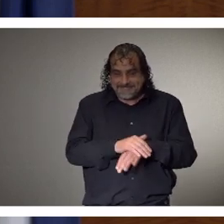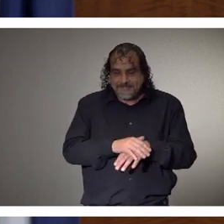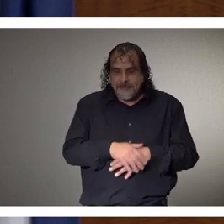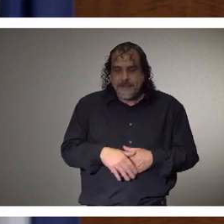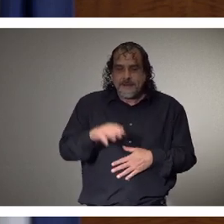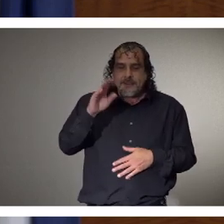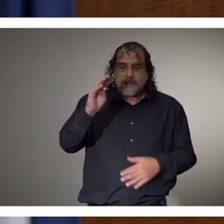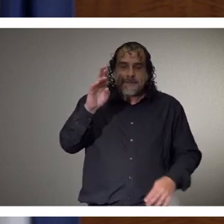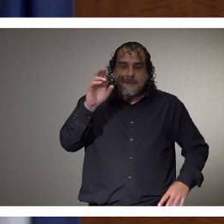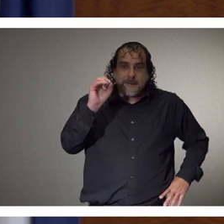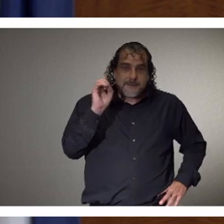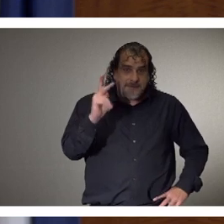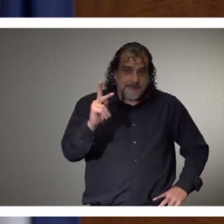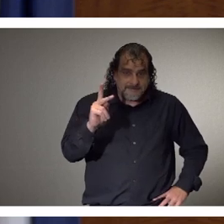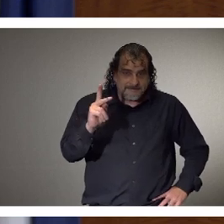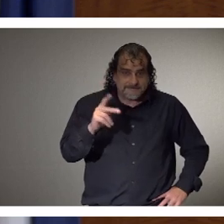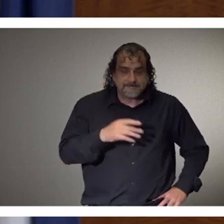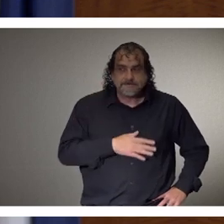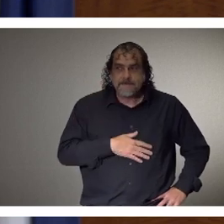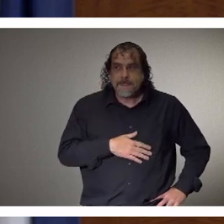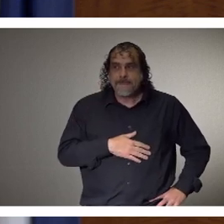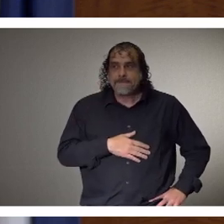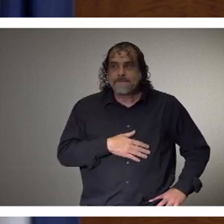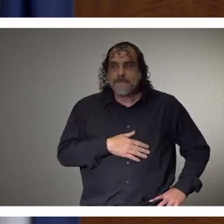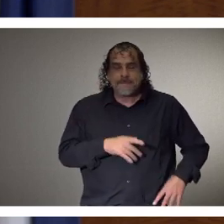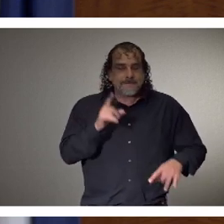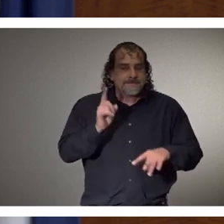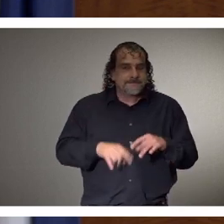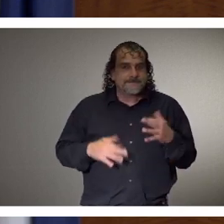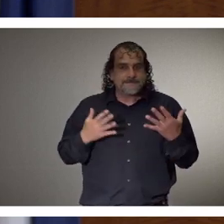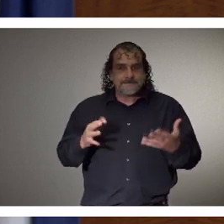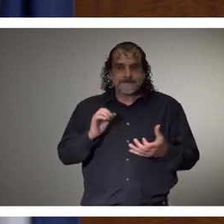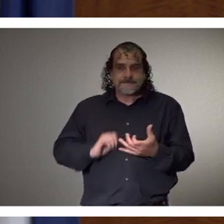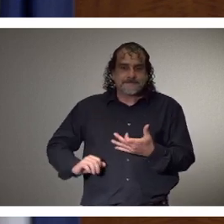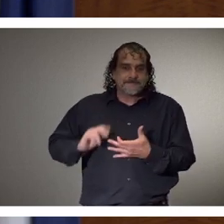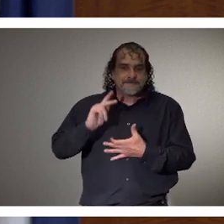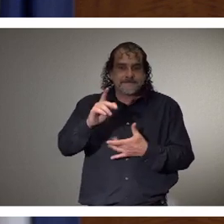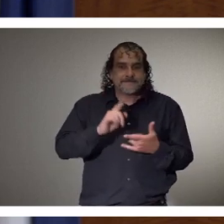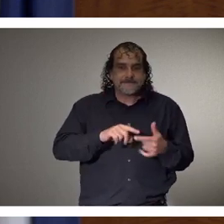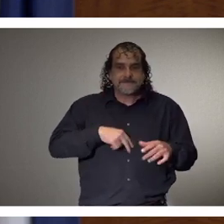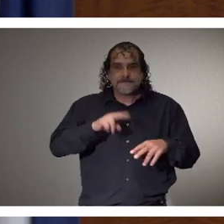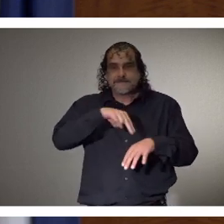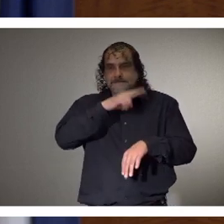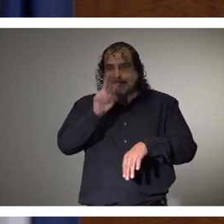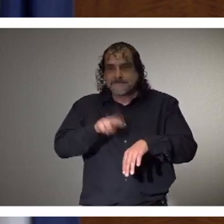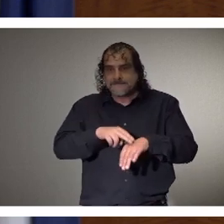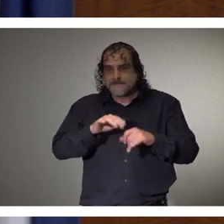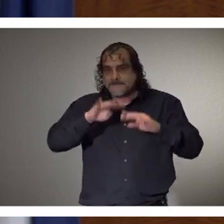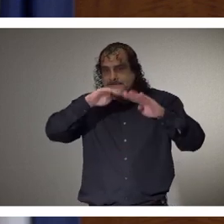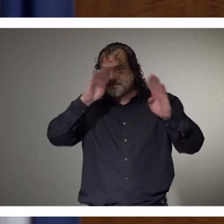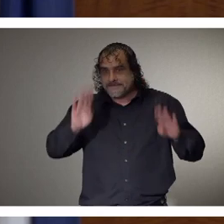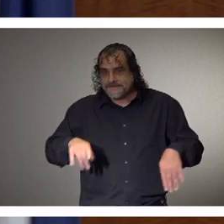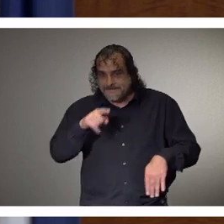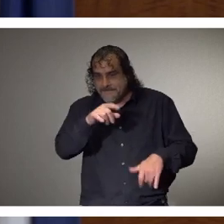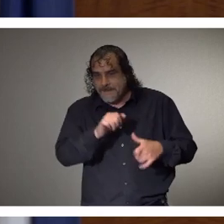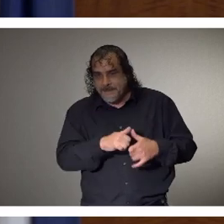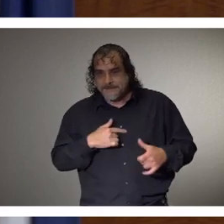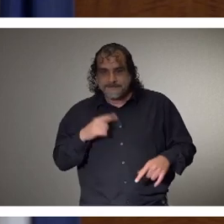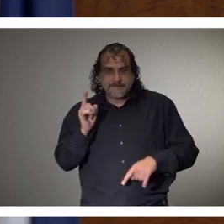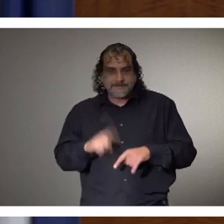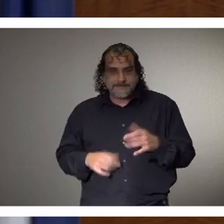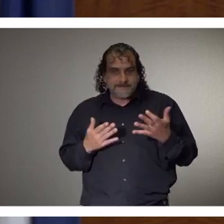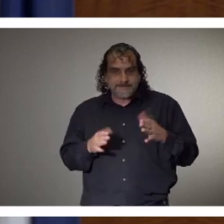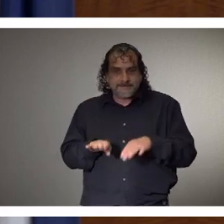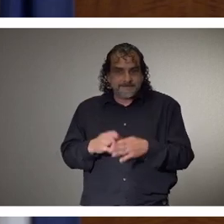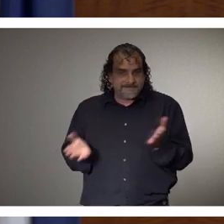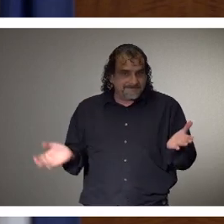Malone loves dinosaurs and Spider-Man. He can't wait to go back to the Natural Science Museum when it reopens, and we can't wait for it